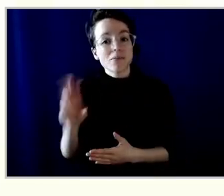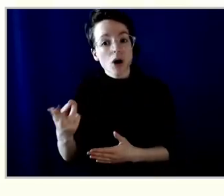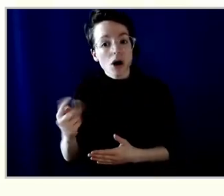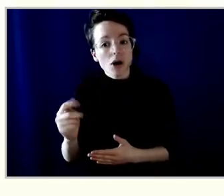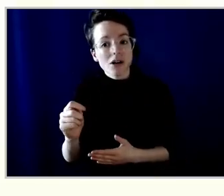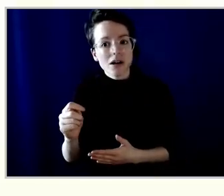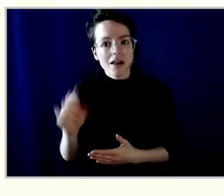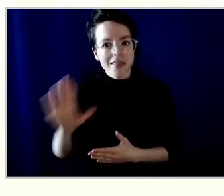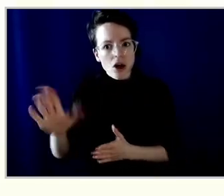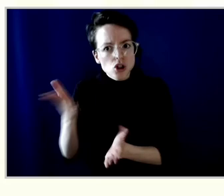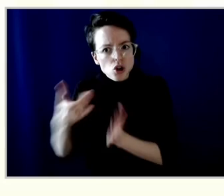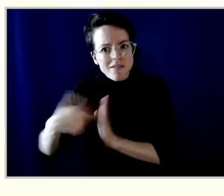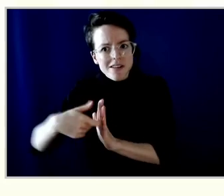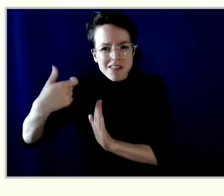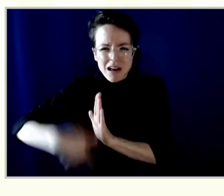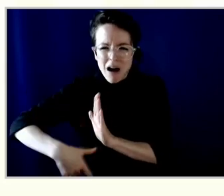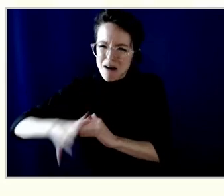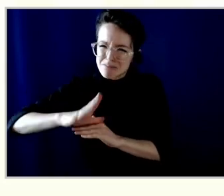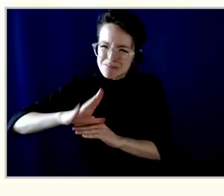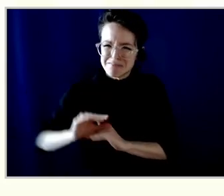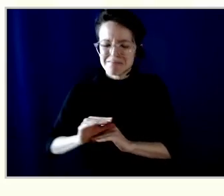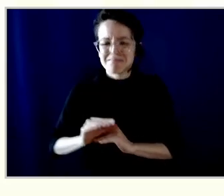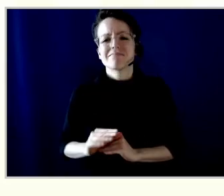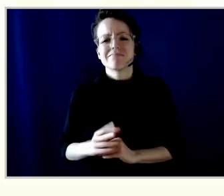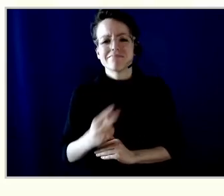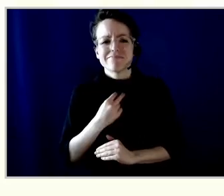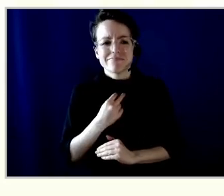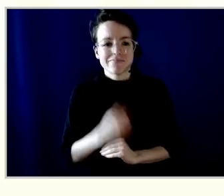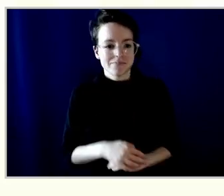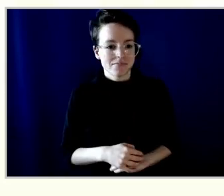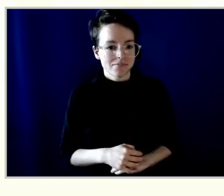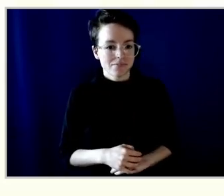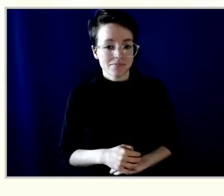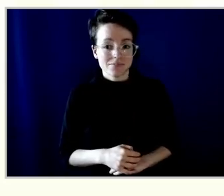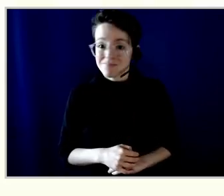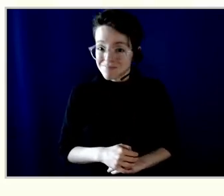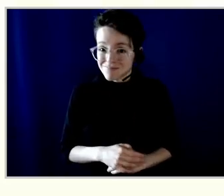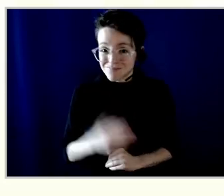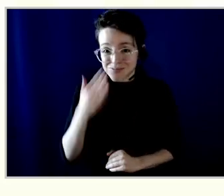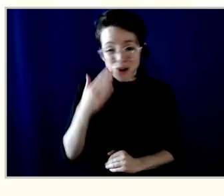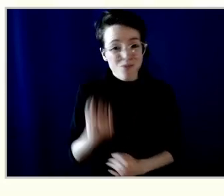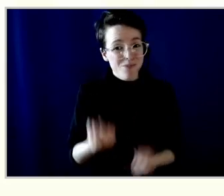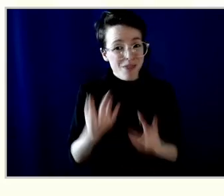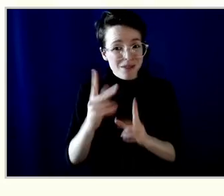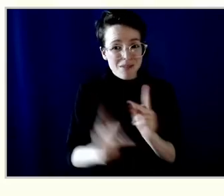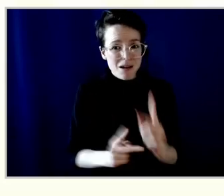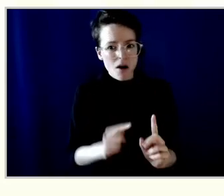Just being that one yes in someone's day full of no's, that's what we strive to do.